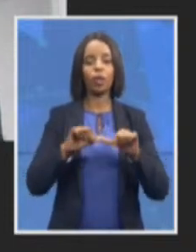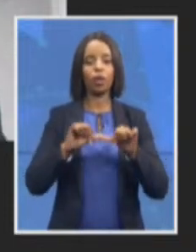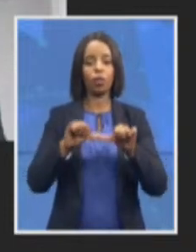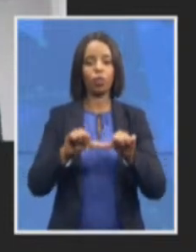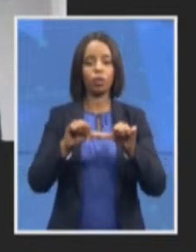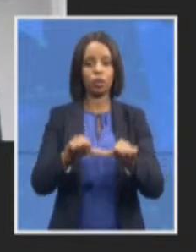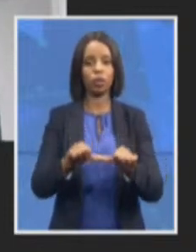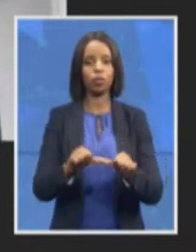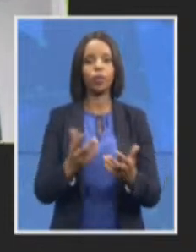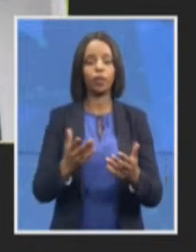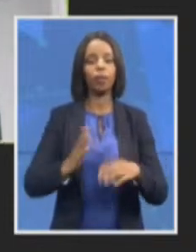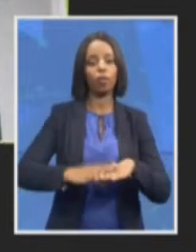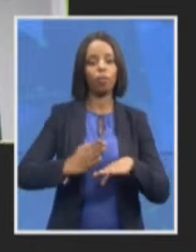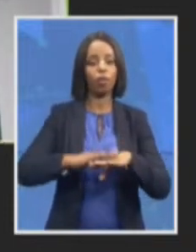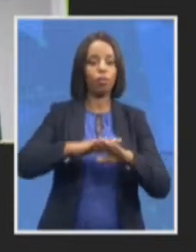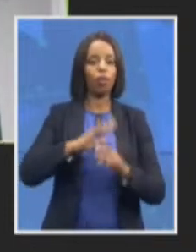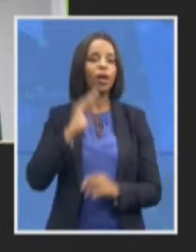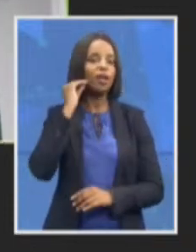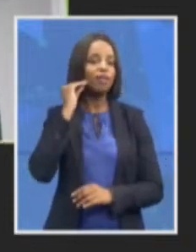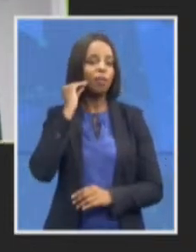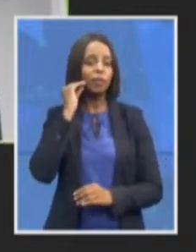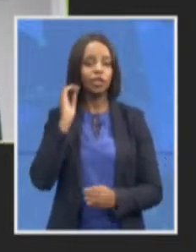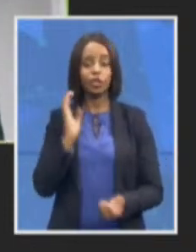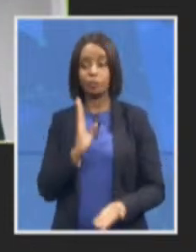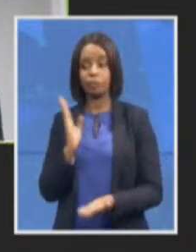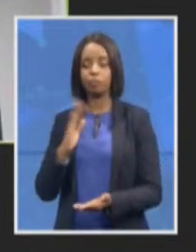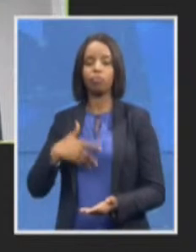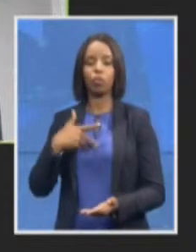thank you thank you very much